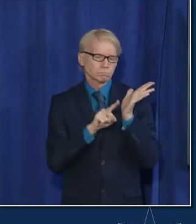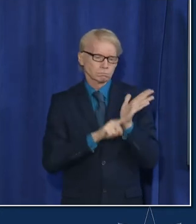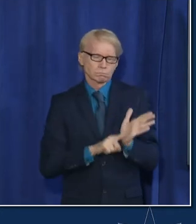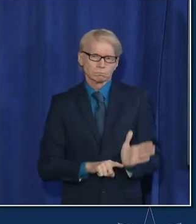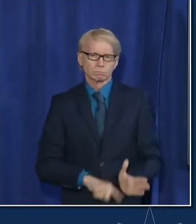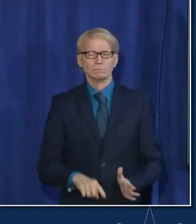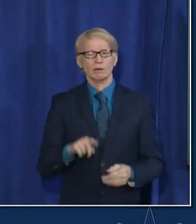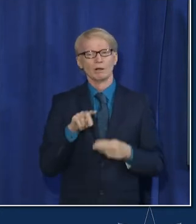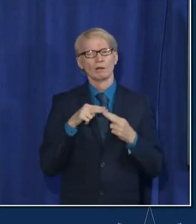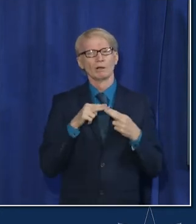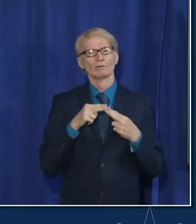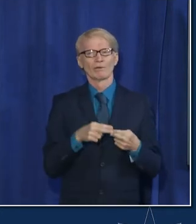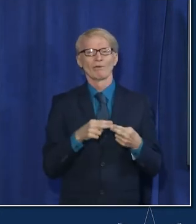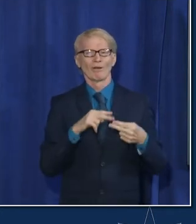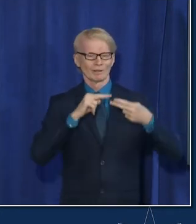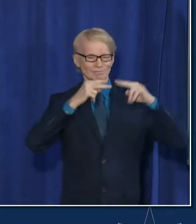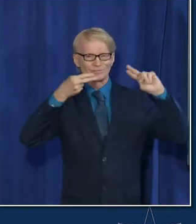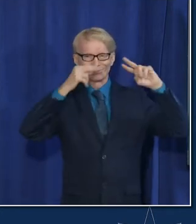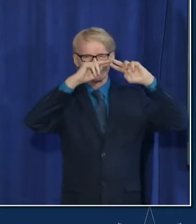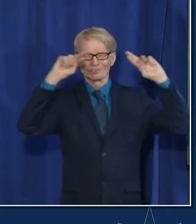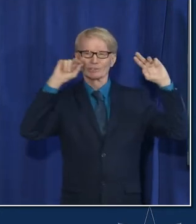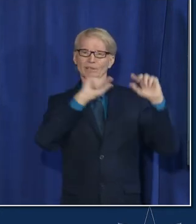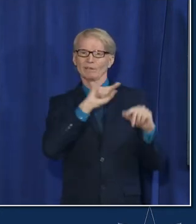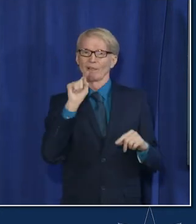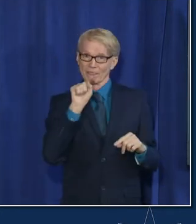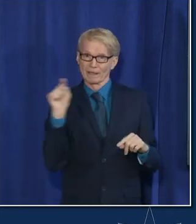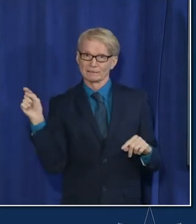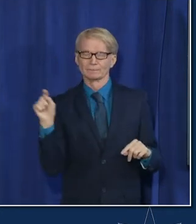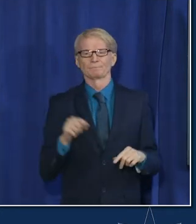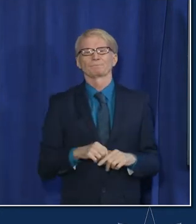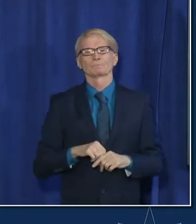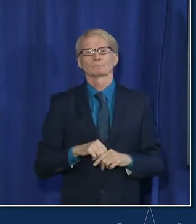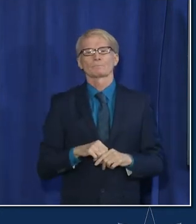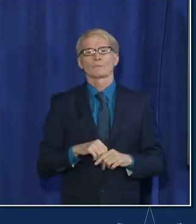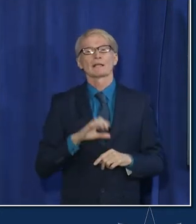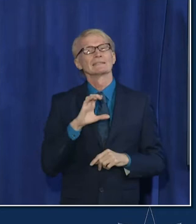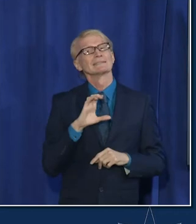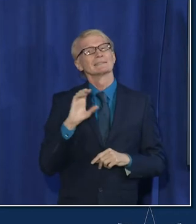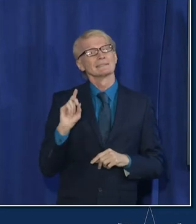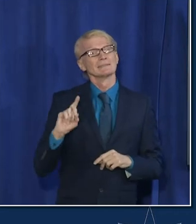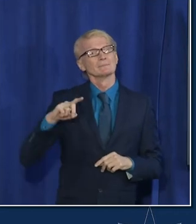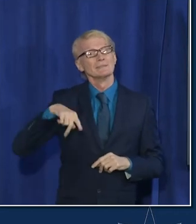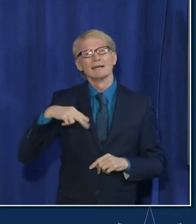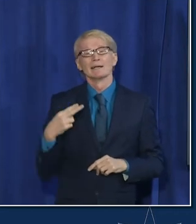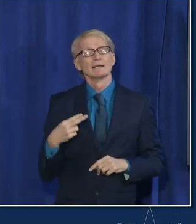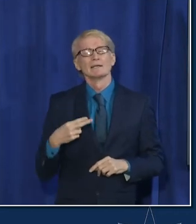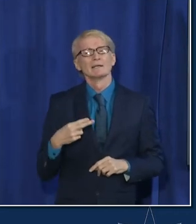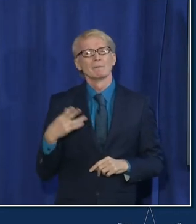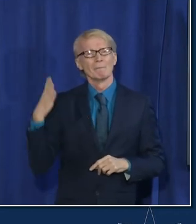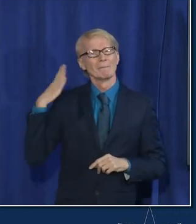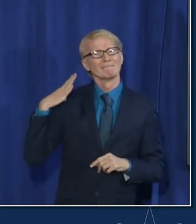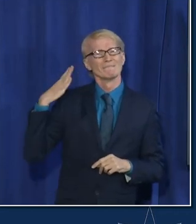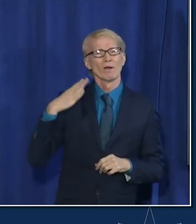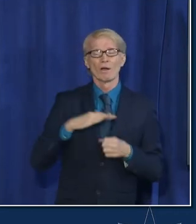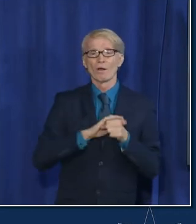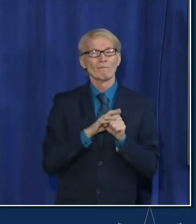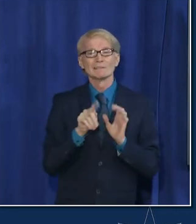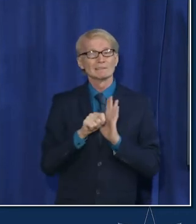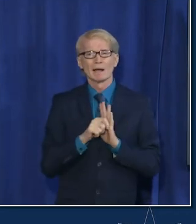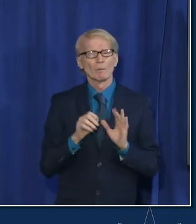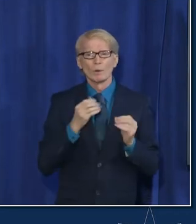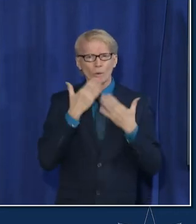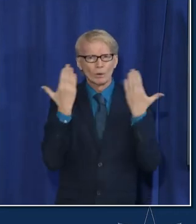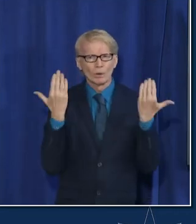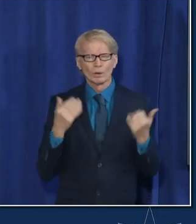checking uh genomic sequencing than we'd ever done before the chicago department of public health we did not have this capacity prior to covet there was some